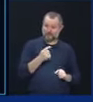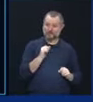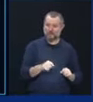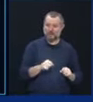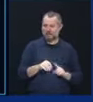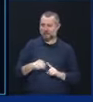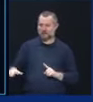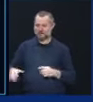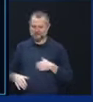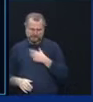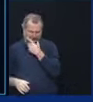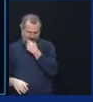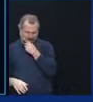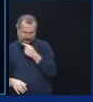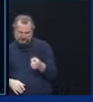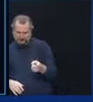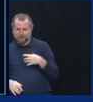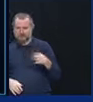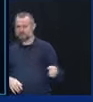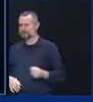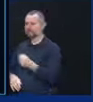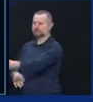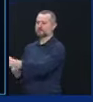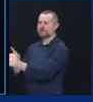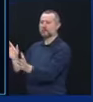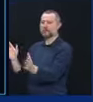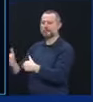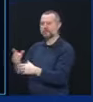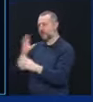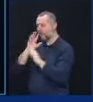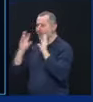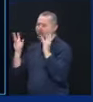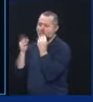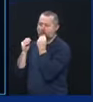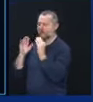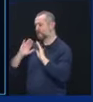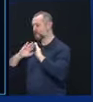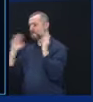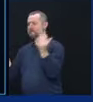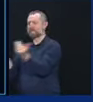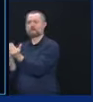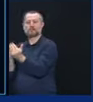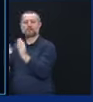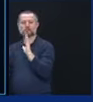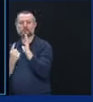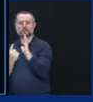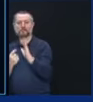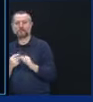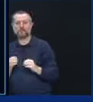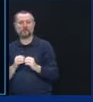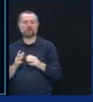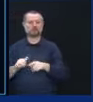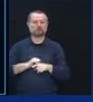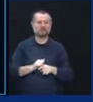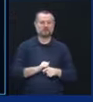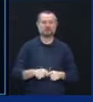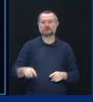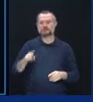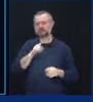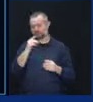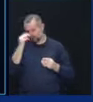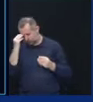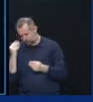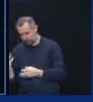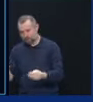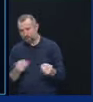don't know what it is, you have the ability to isolate. More staff training. More family notification so families can